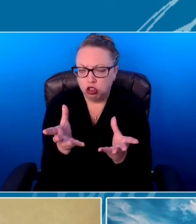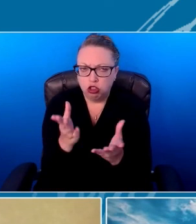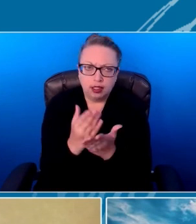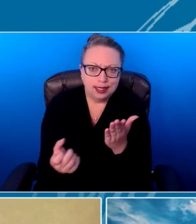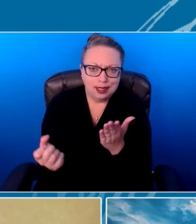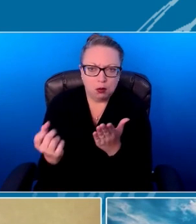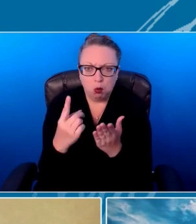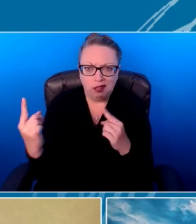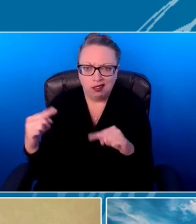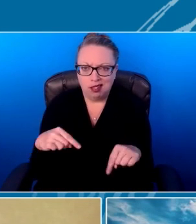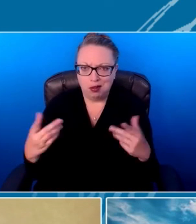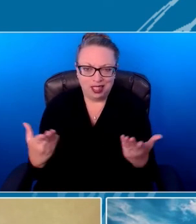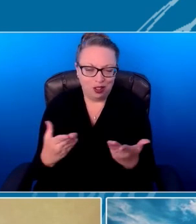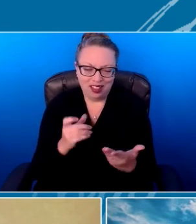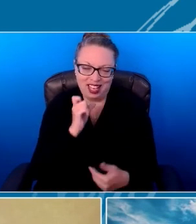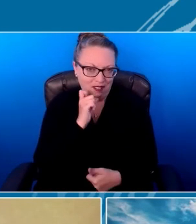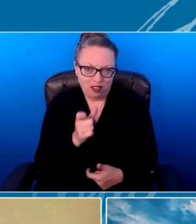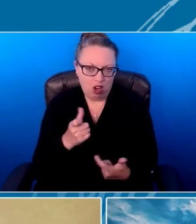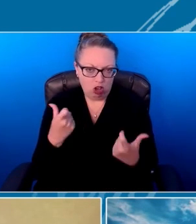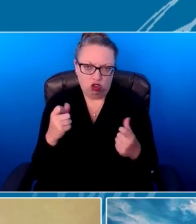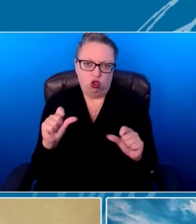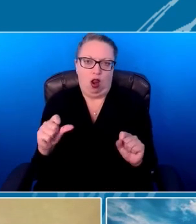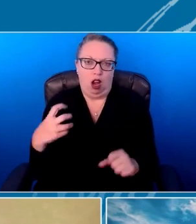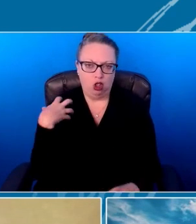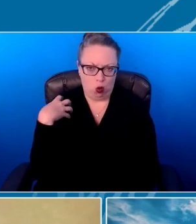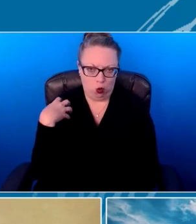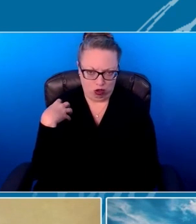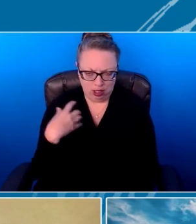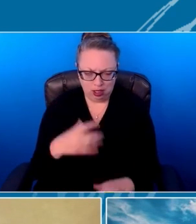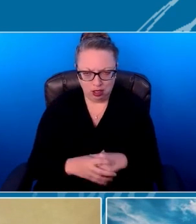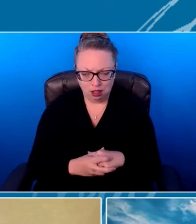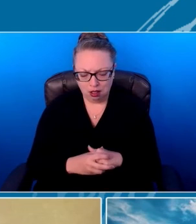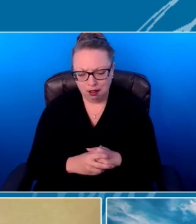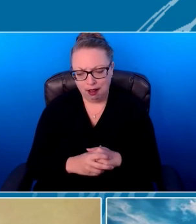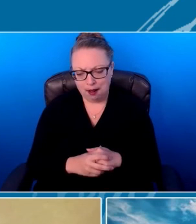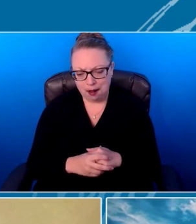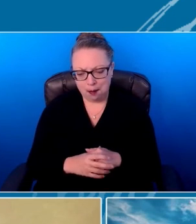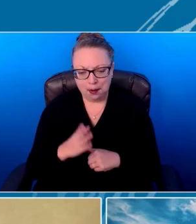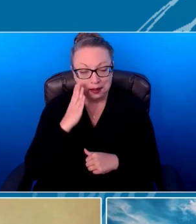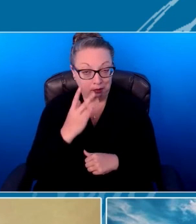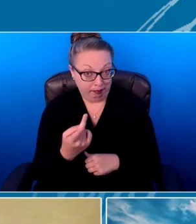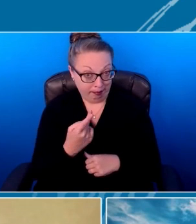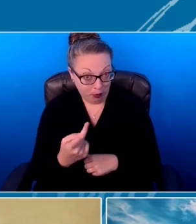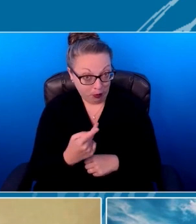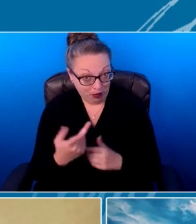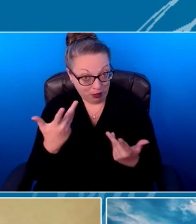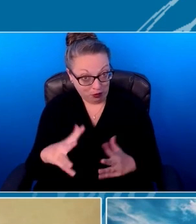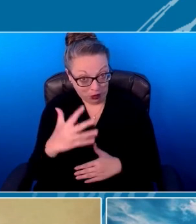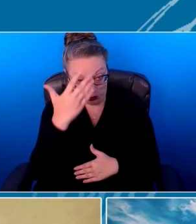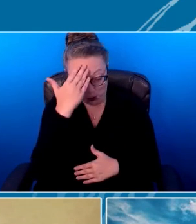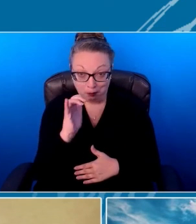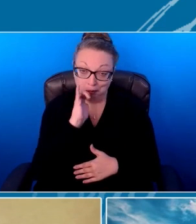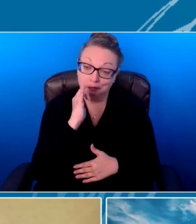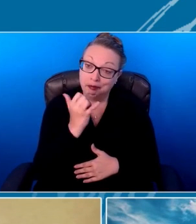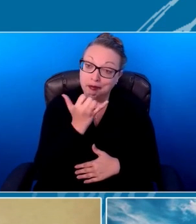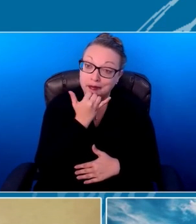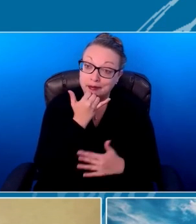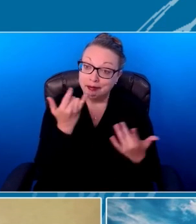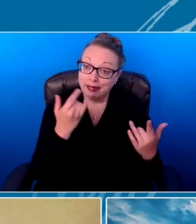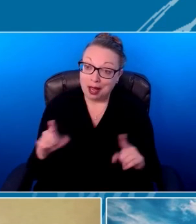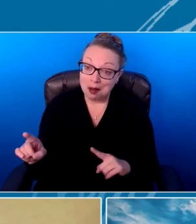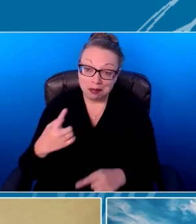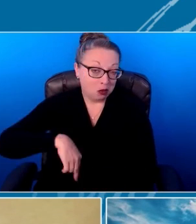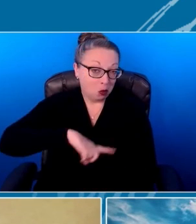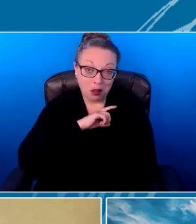attendees that haven't tried to do coaching? Because I'm sure as you and I know, a lot of mistakes happen. We are not